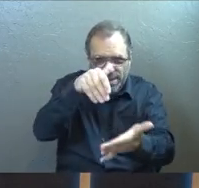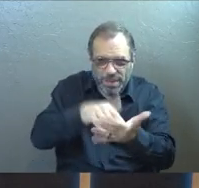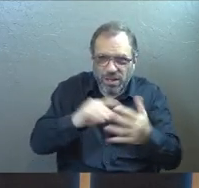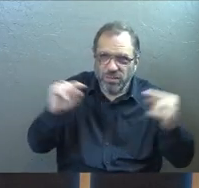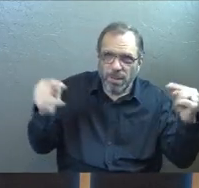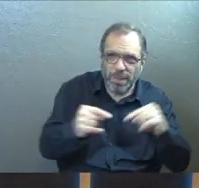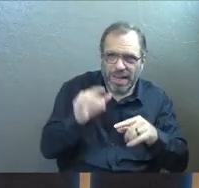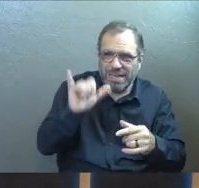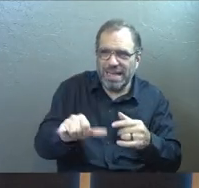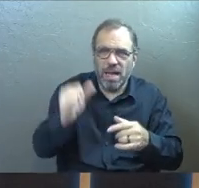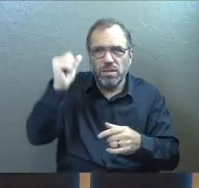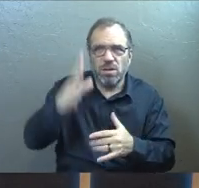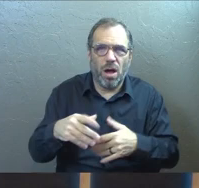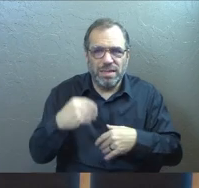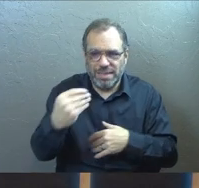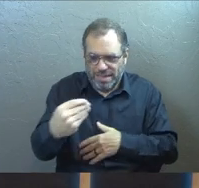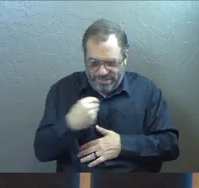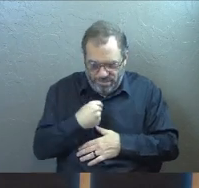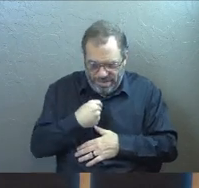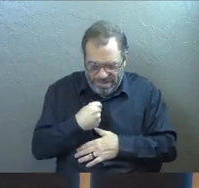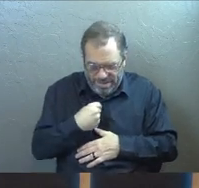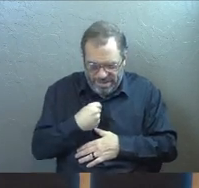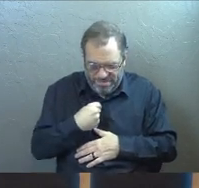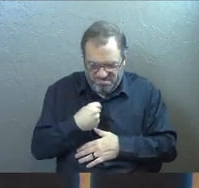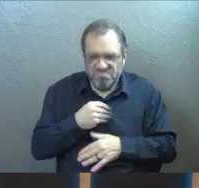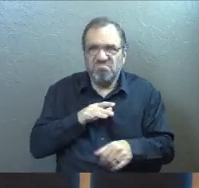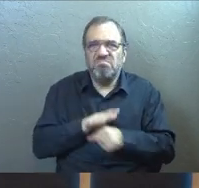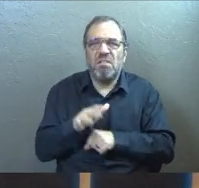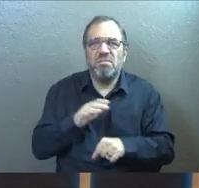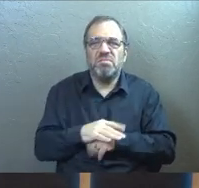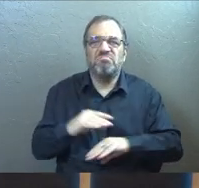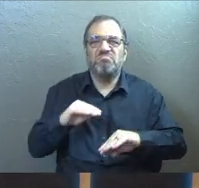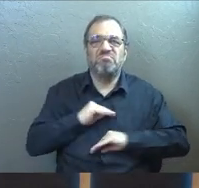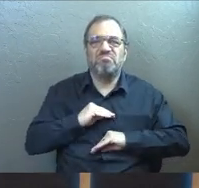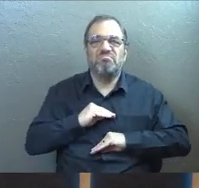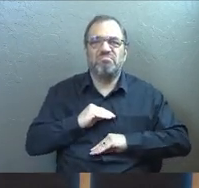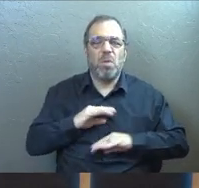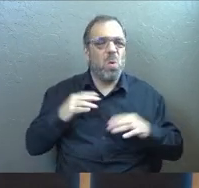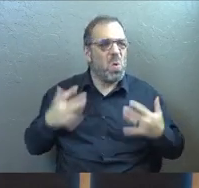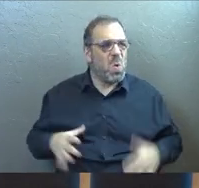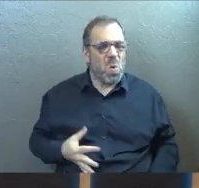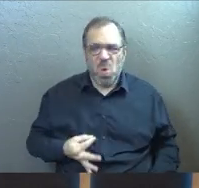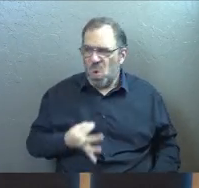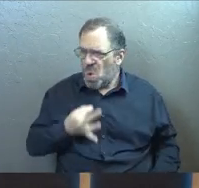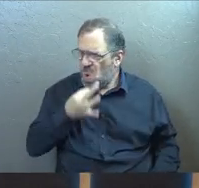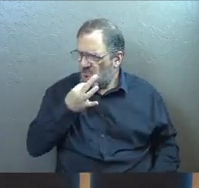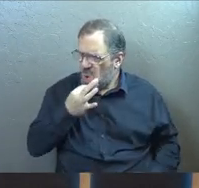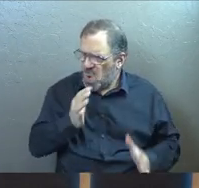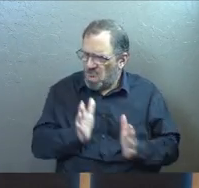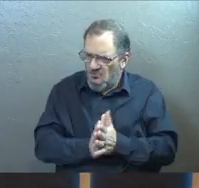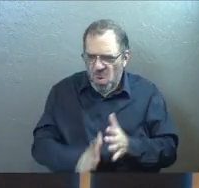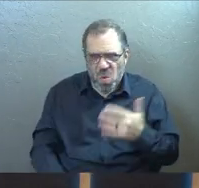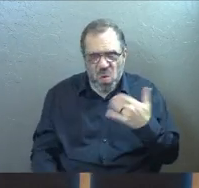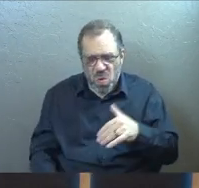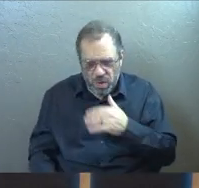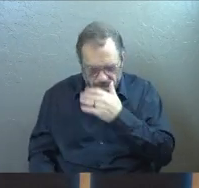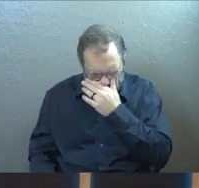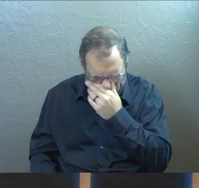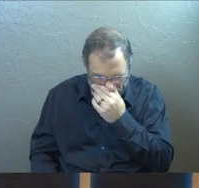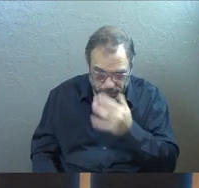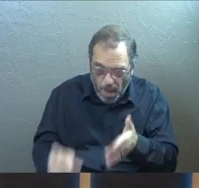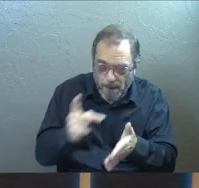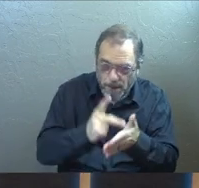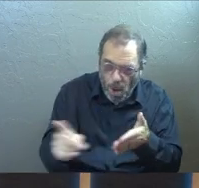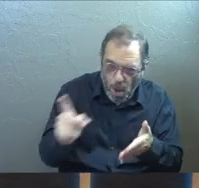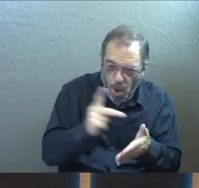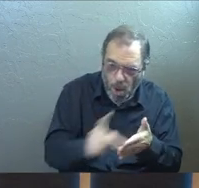your pain is what God has given me today is enough. Oh, it's a bold prayer to pray. Paul